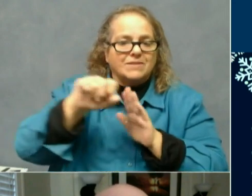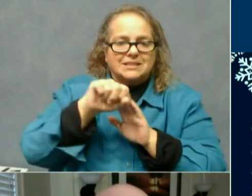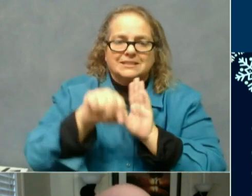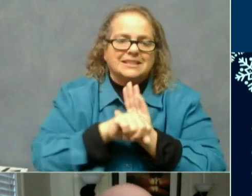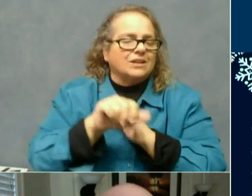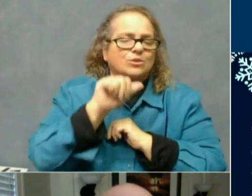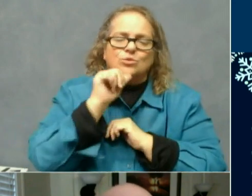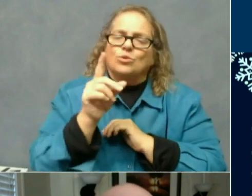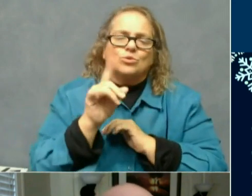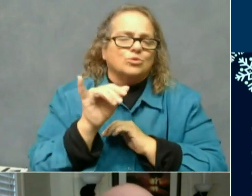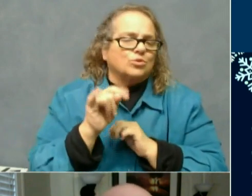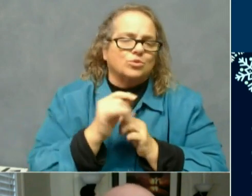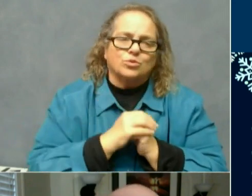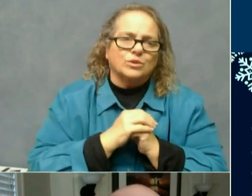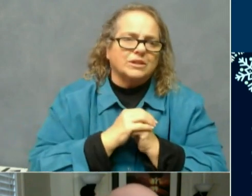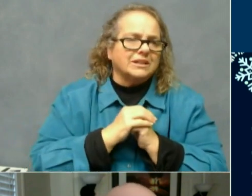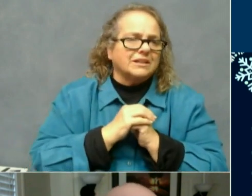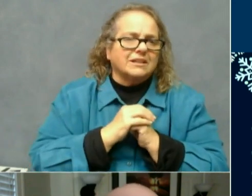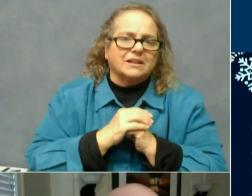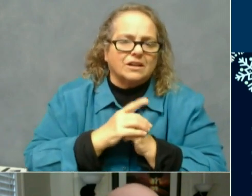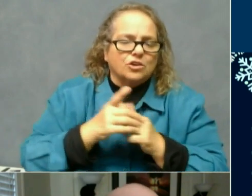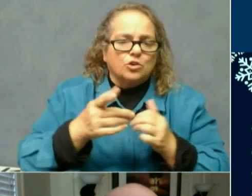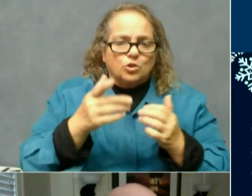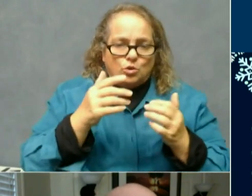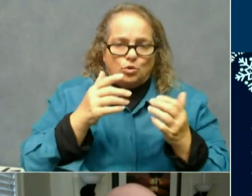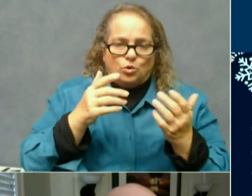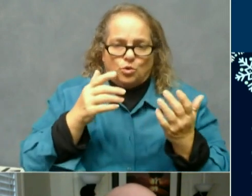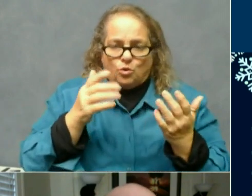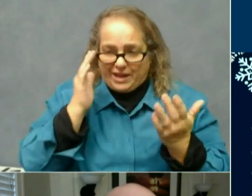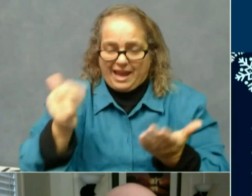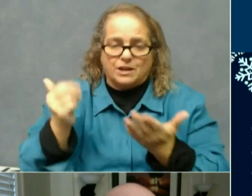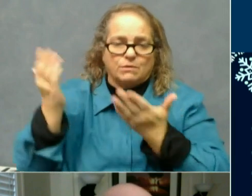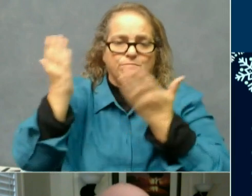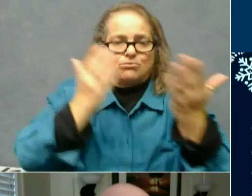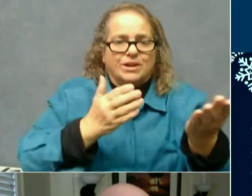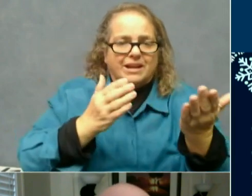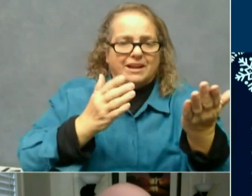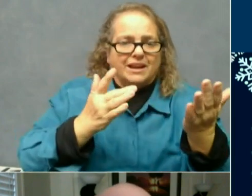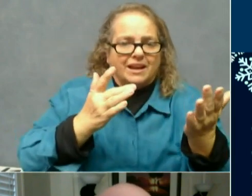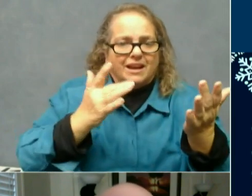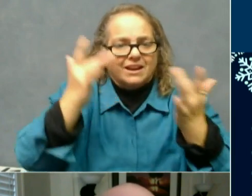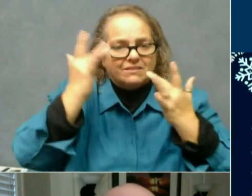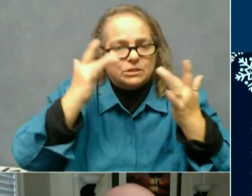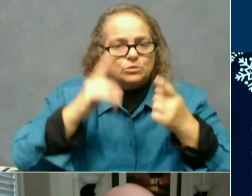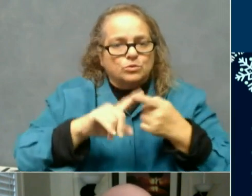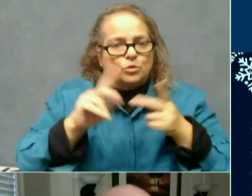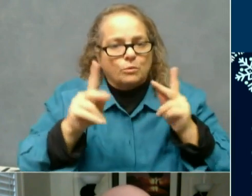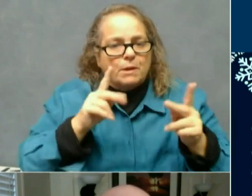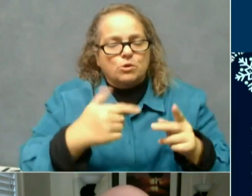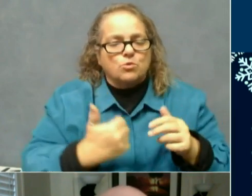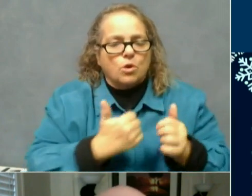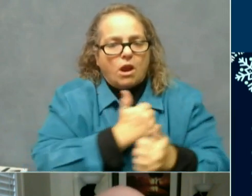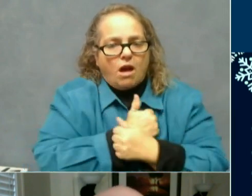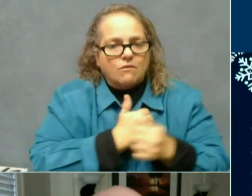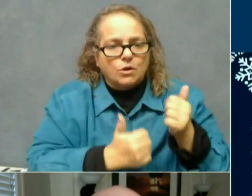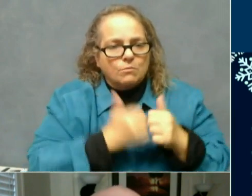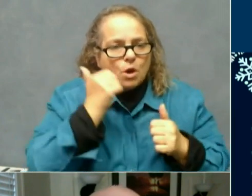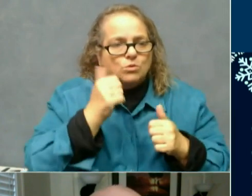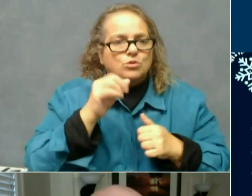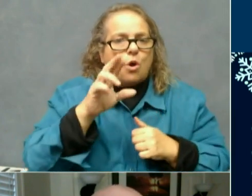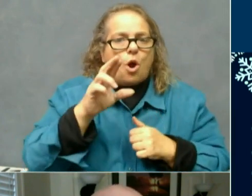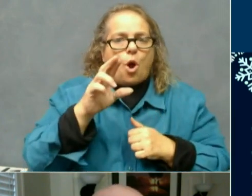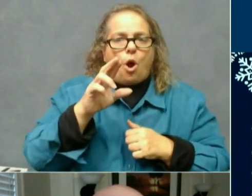run the risk of bringing infection to the people you love most in other states or having them bring infection to you. And so our